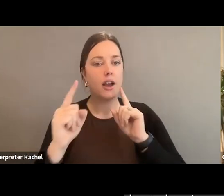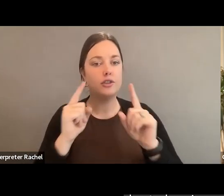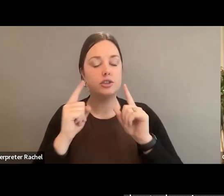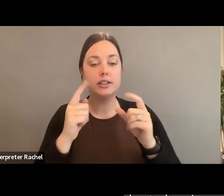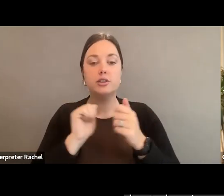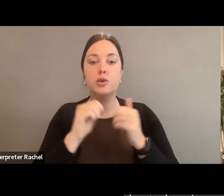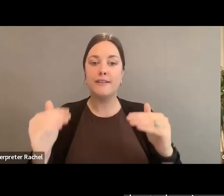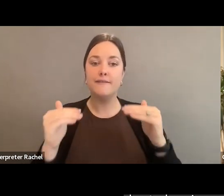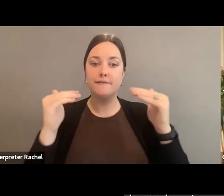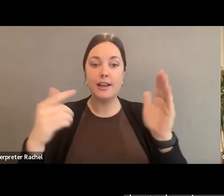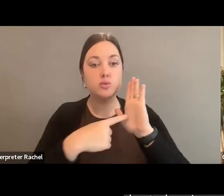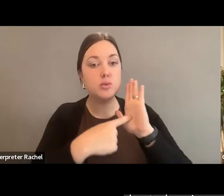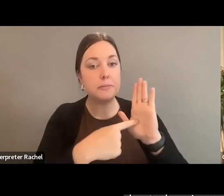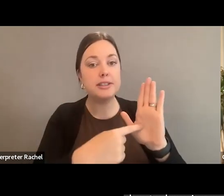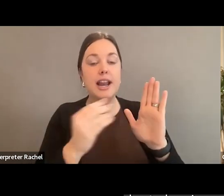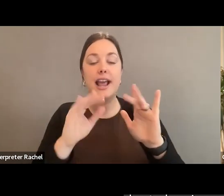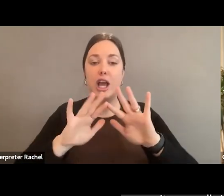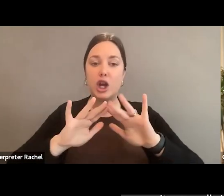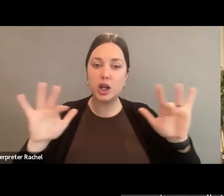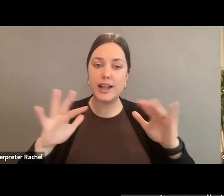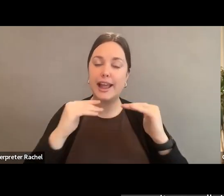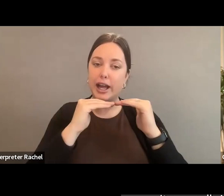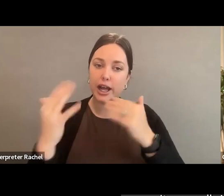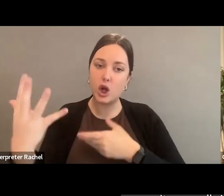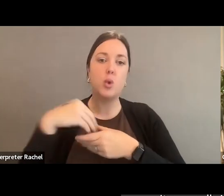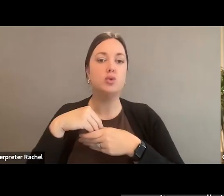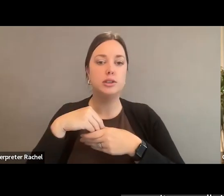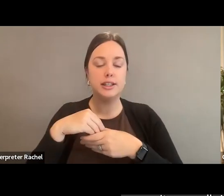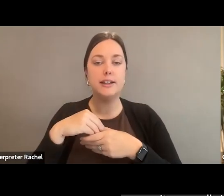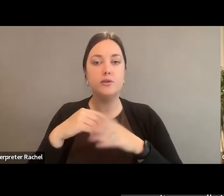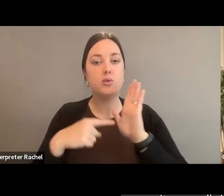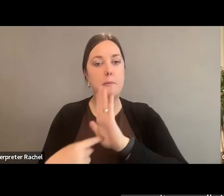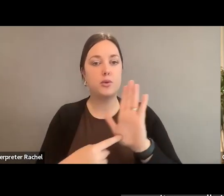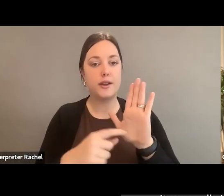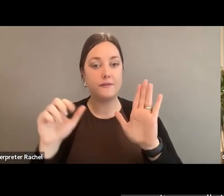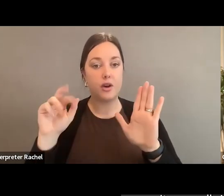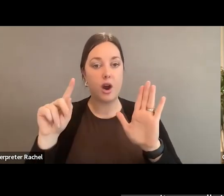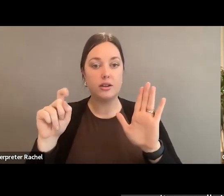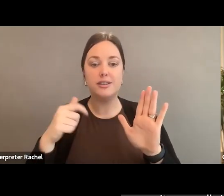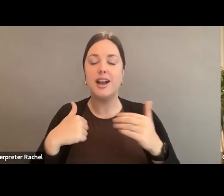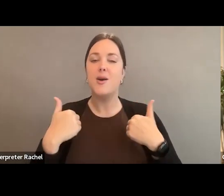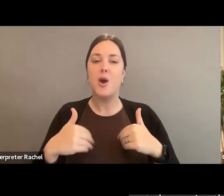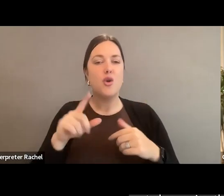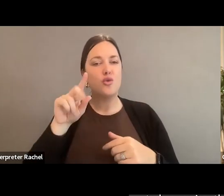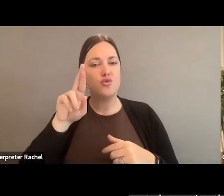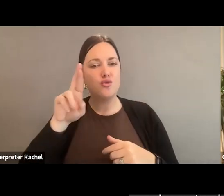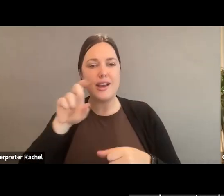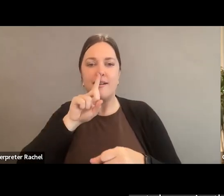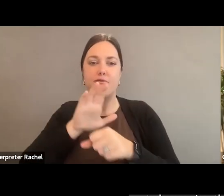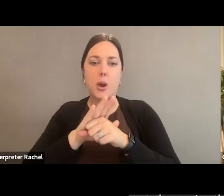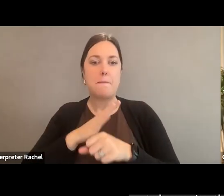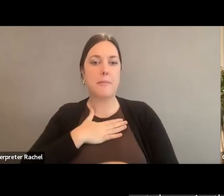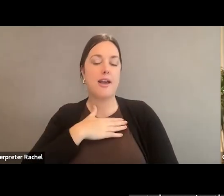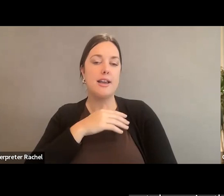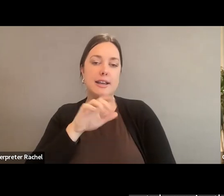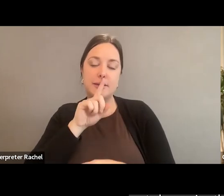representative and inclusive vision for the arts. It was really inspiring. And I just reaffirmed my commitment to leveraging the